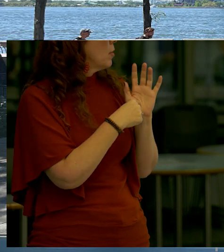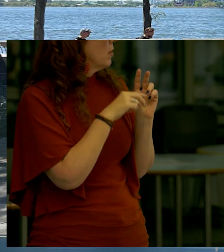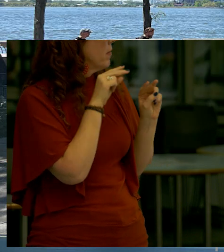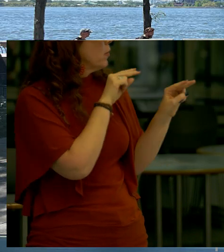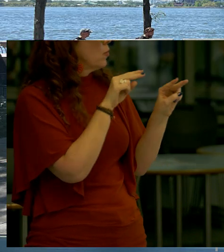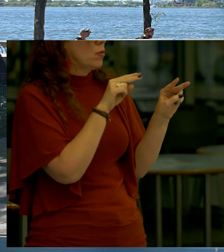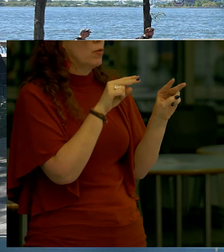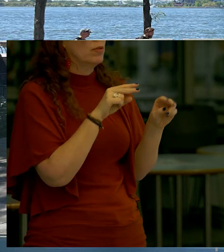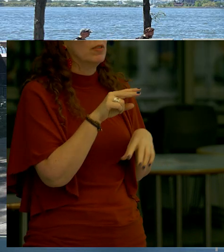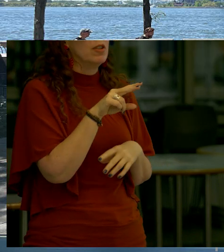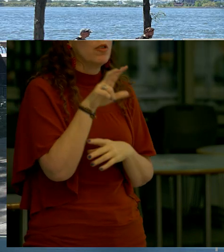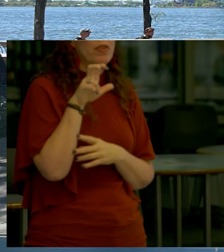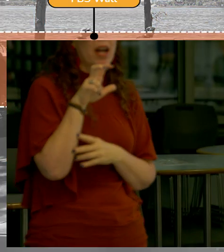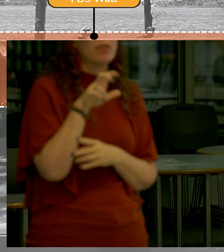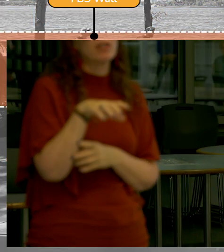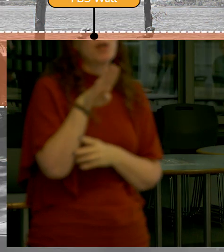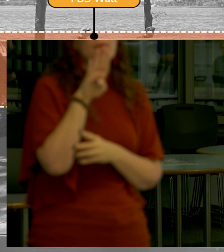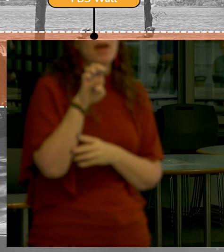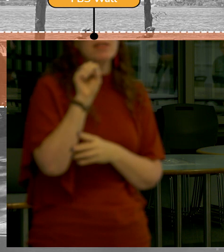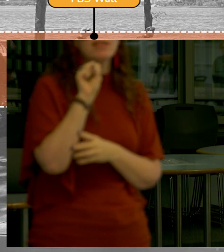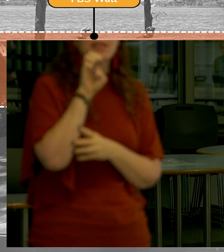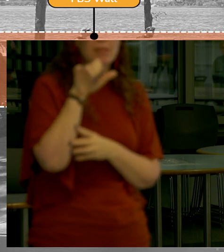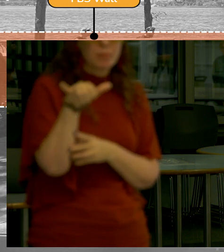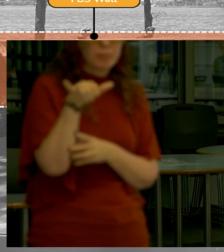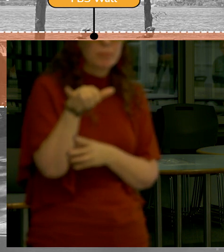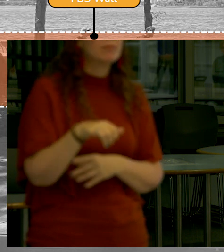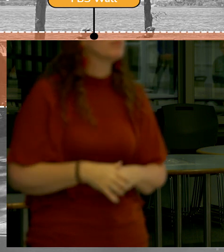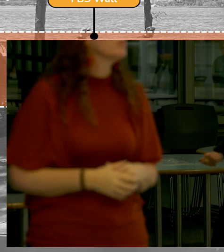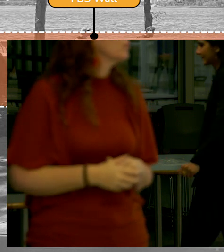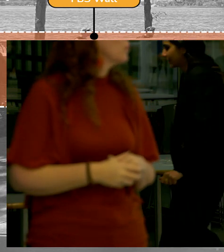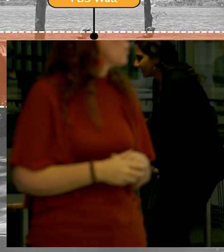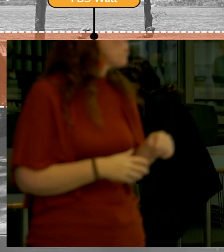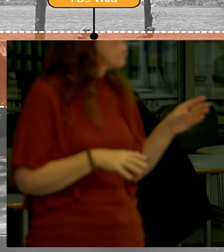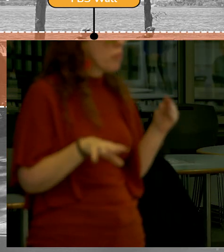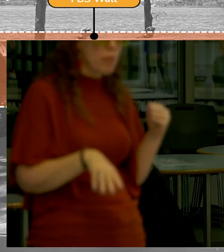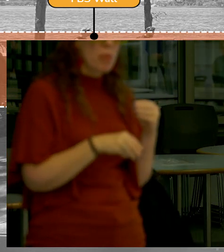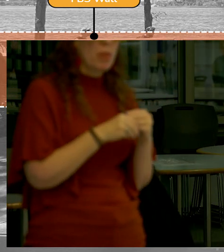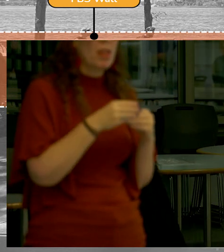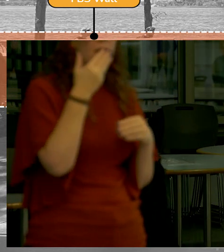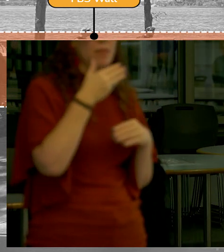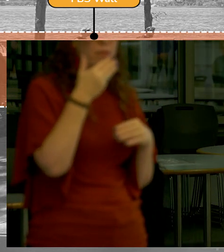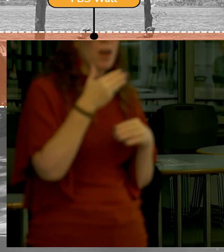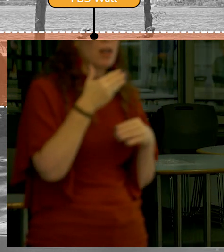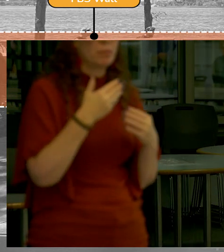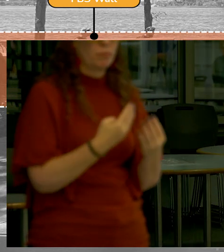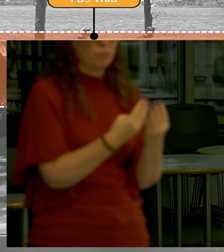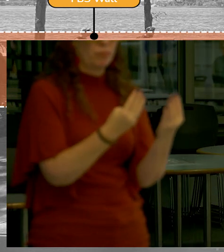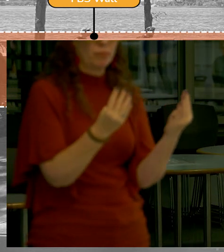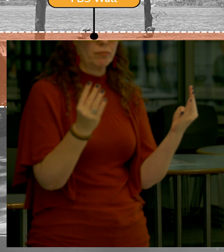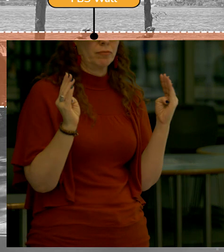the views from 300 Vesey that's the project element that will go in front of their facade